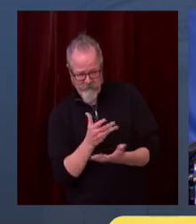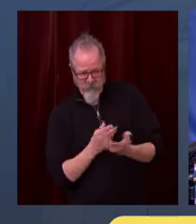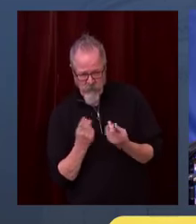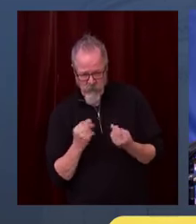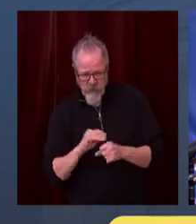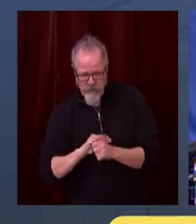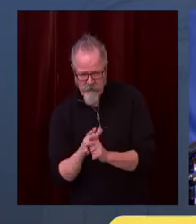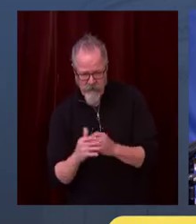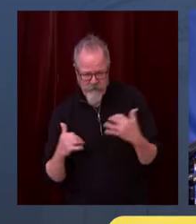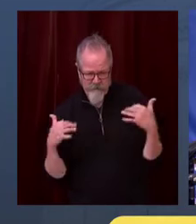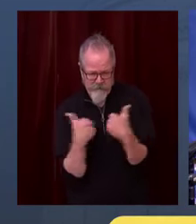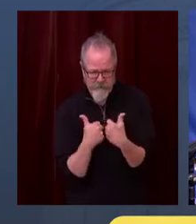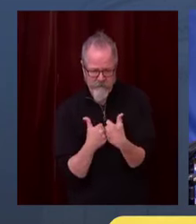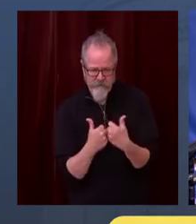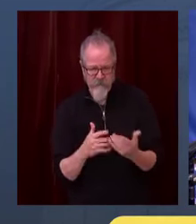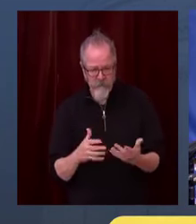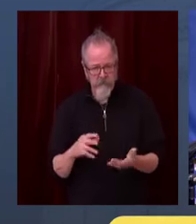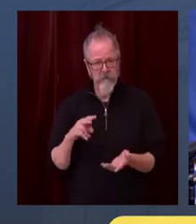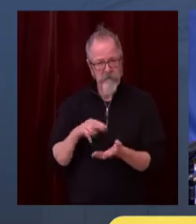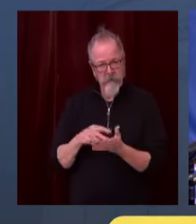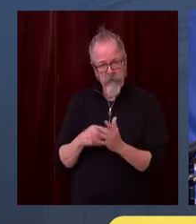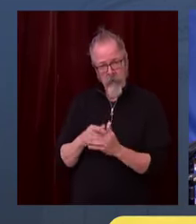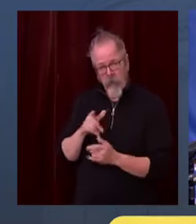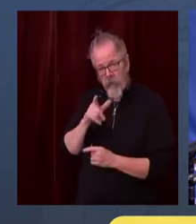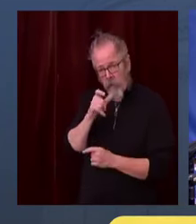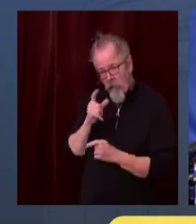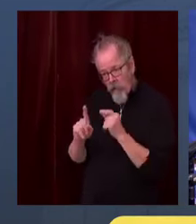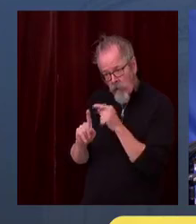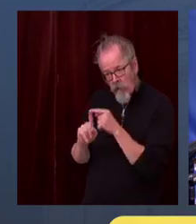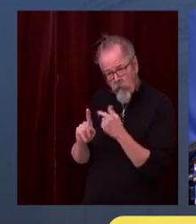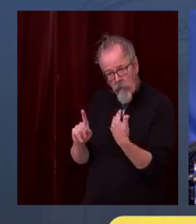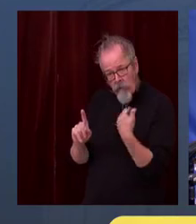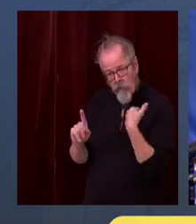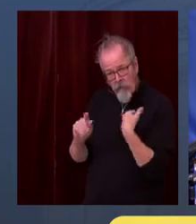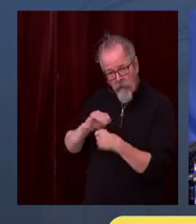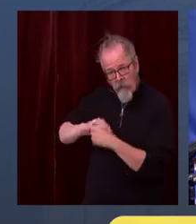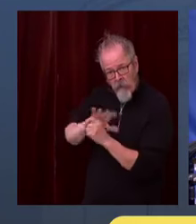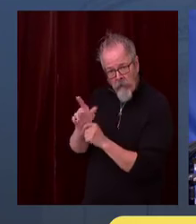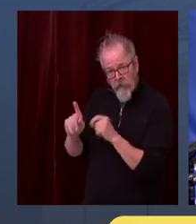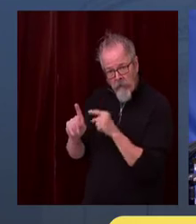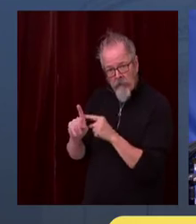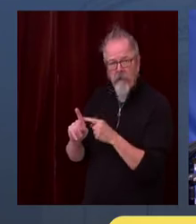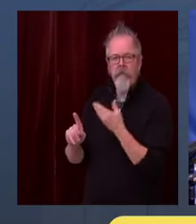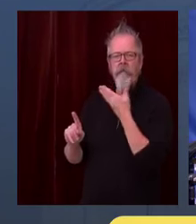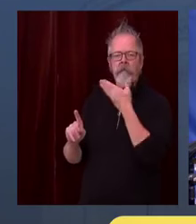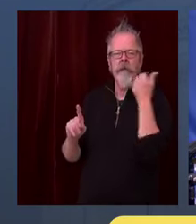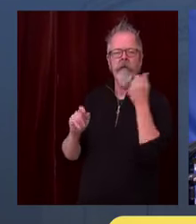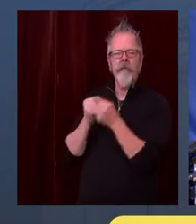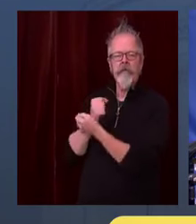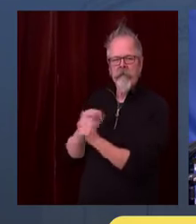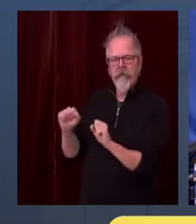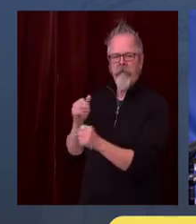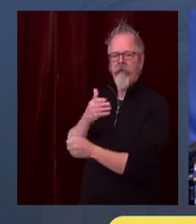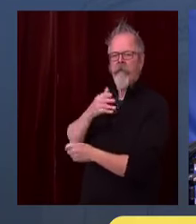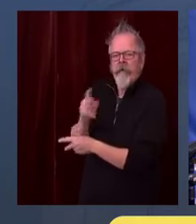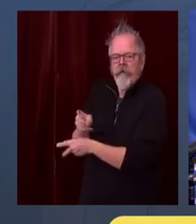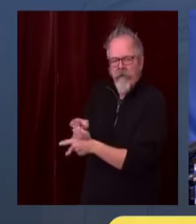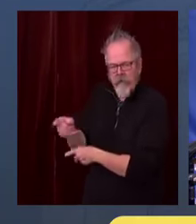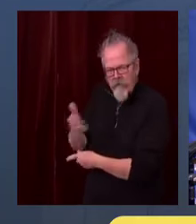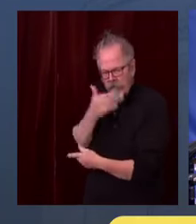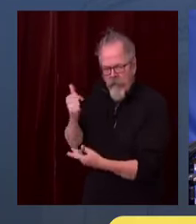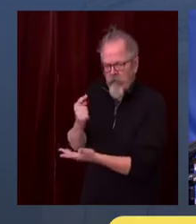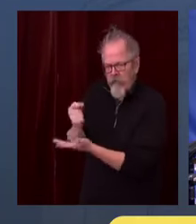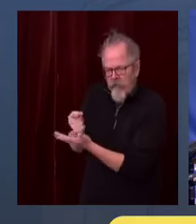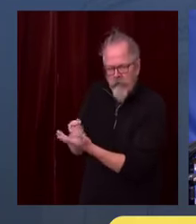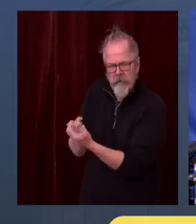going up, rather markedly, in the state of Washington. So we're going to try to keep helping you outside the hospital as much as we can, Dr.